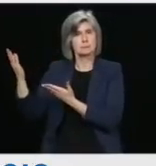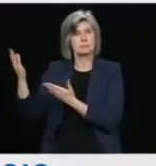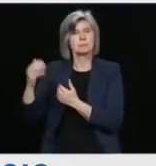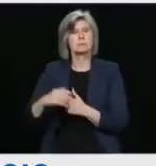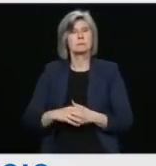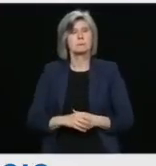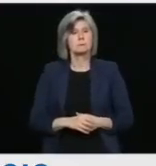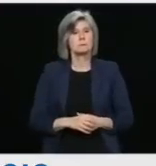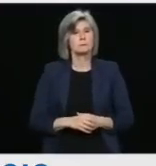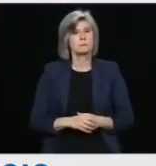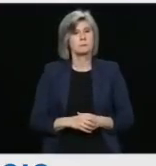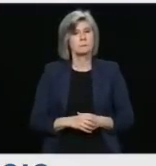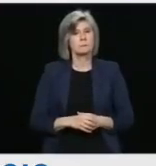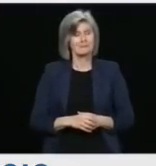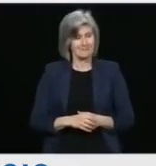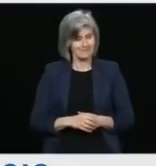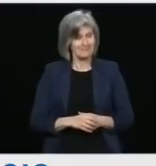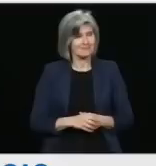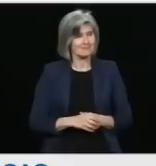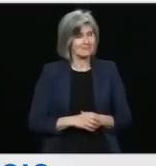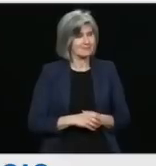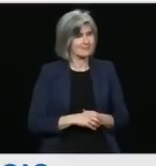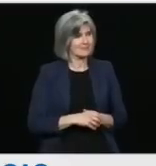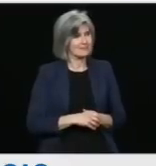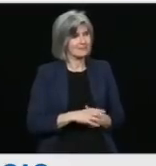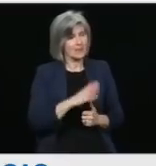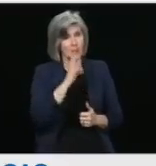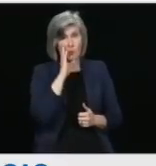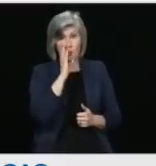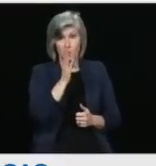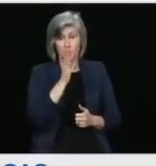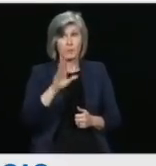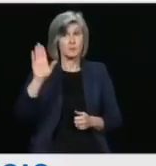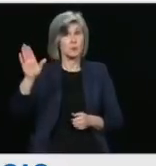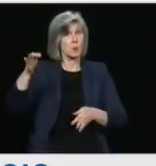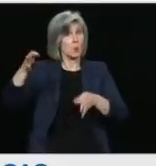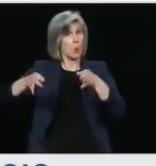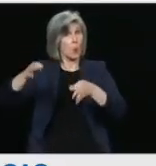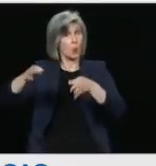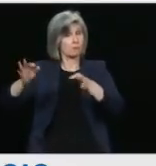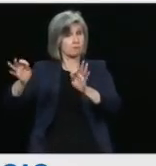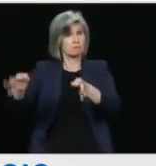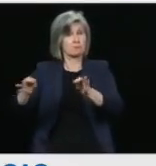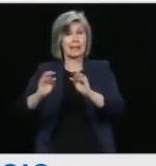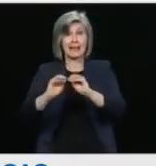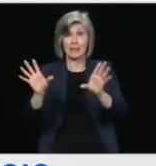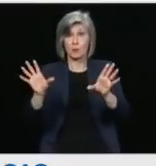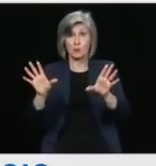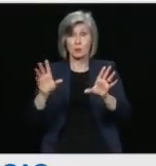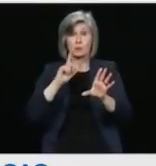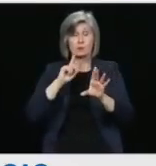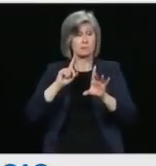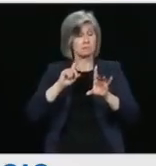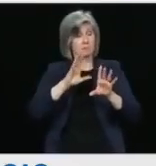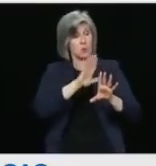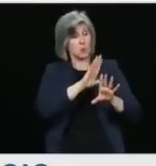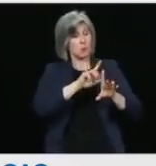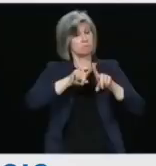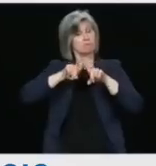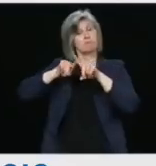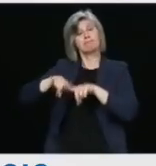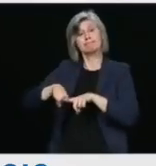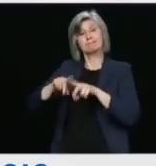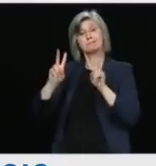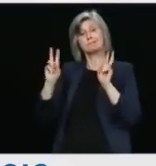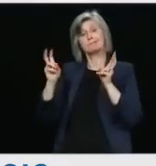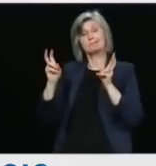Hello. The ruling is quite clear. Reliance was placed on Crown Immunity despite the service having